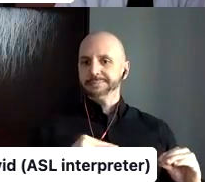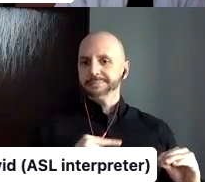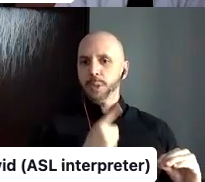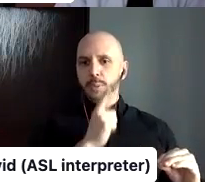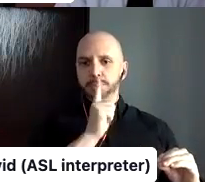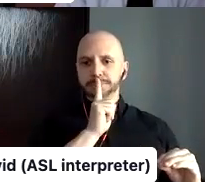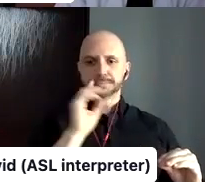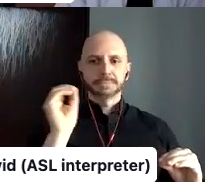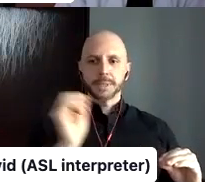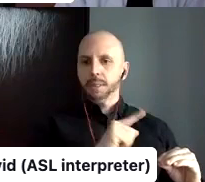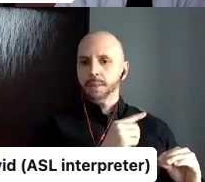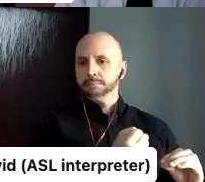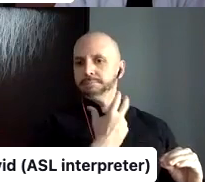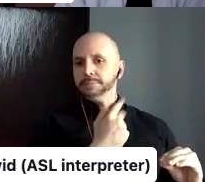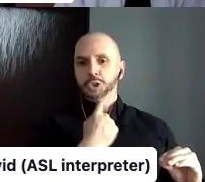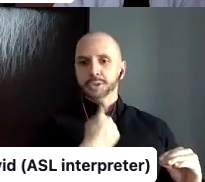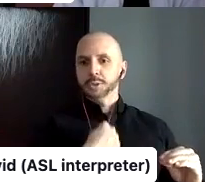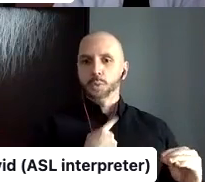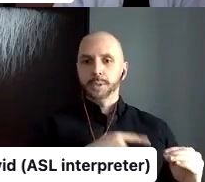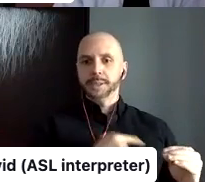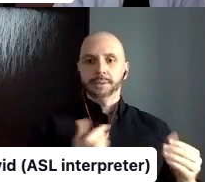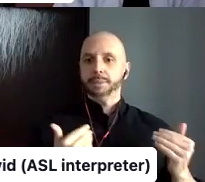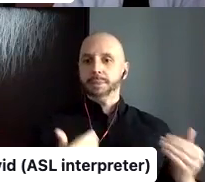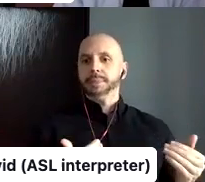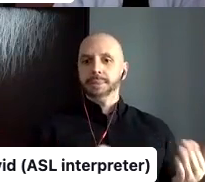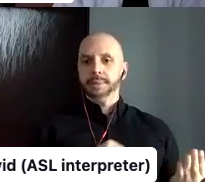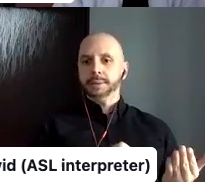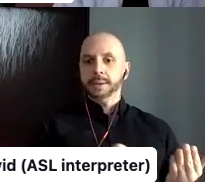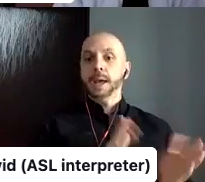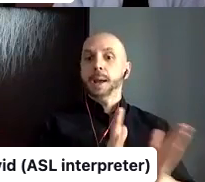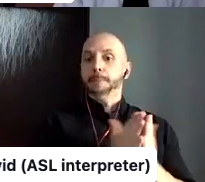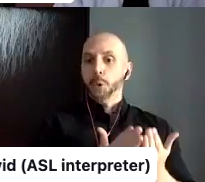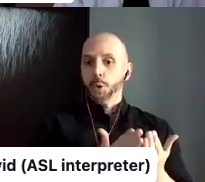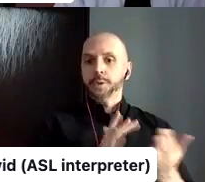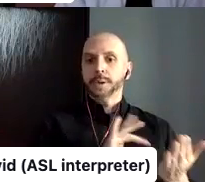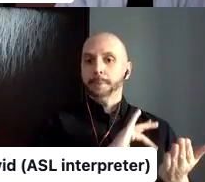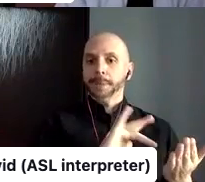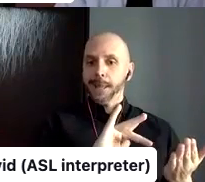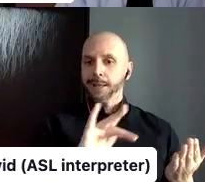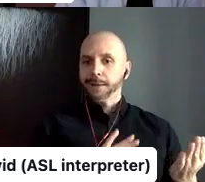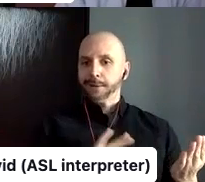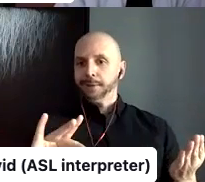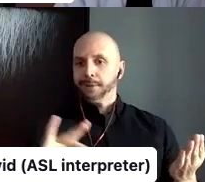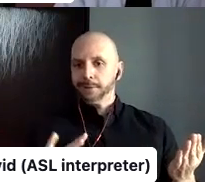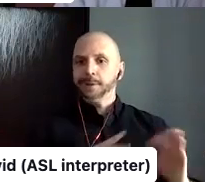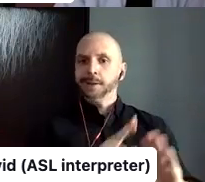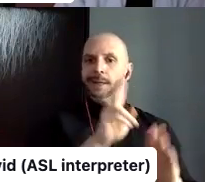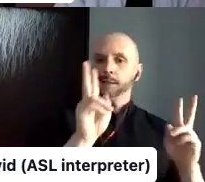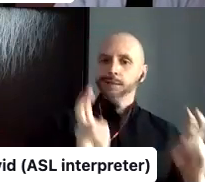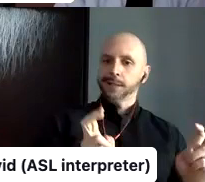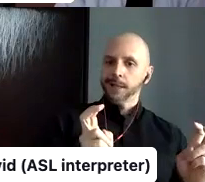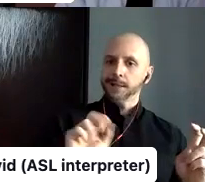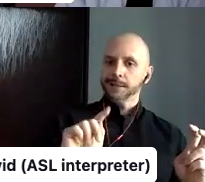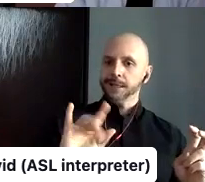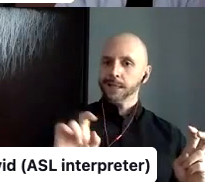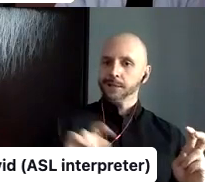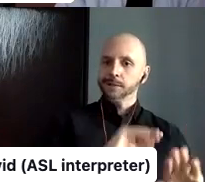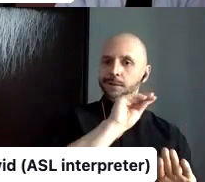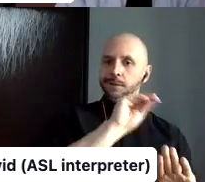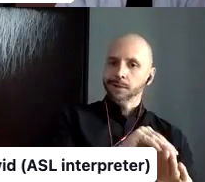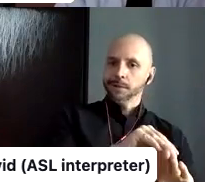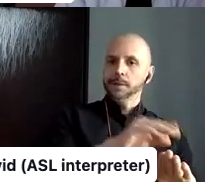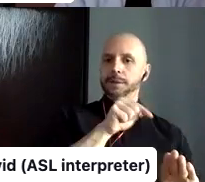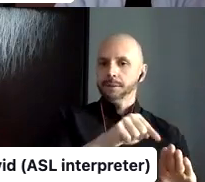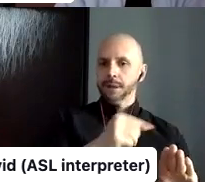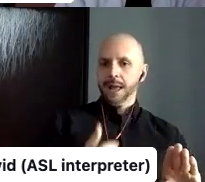book and there was an intent of course, and there is a title and there was of course already the kind of like previously established kind of